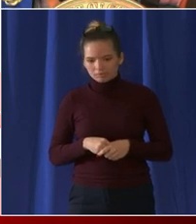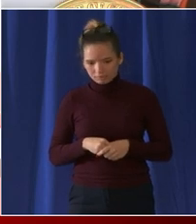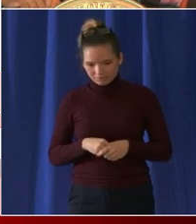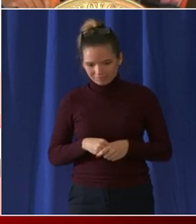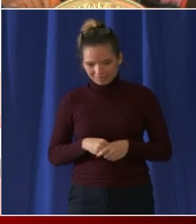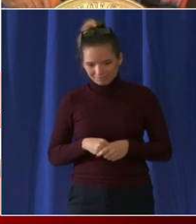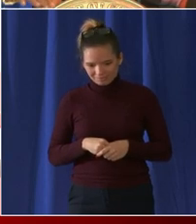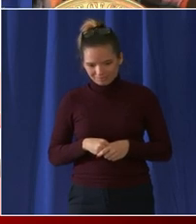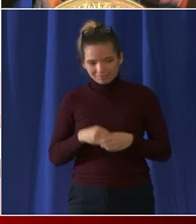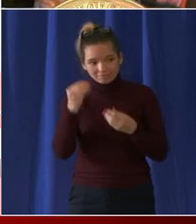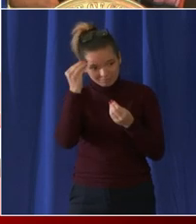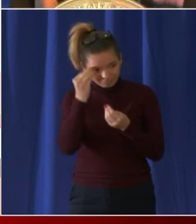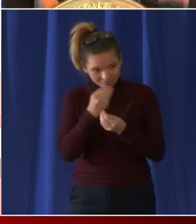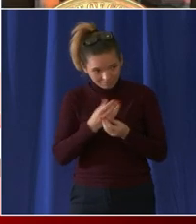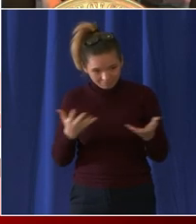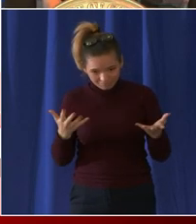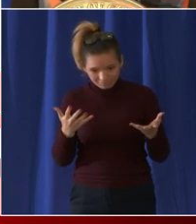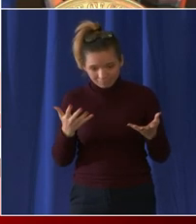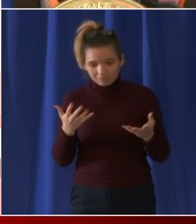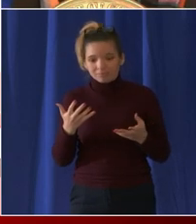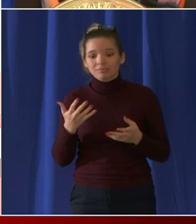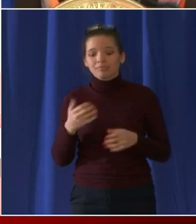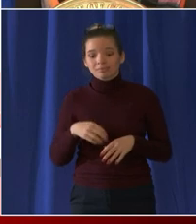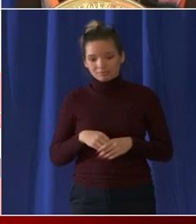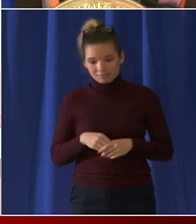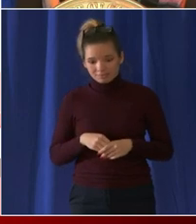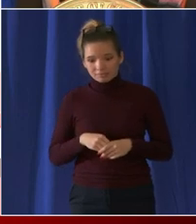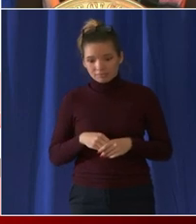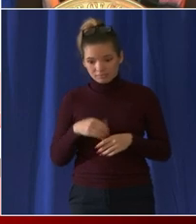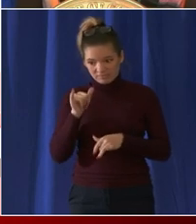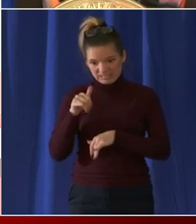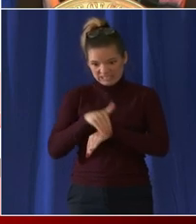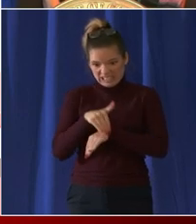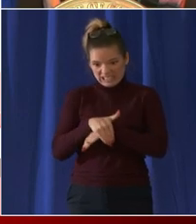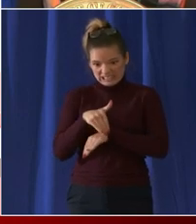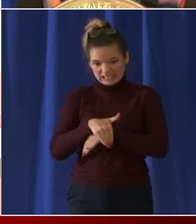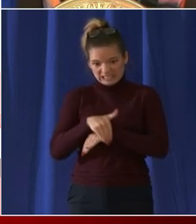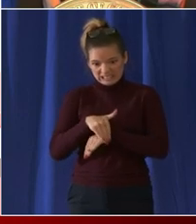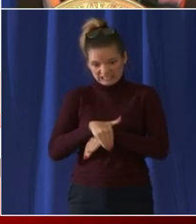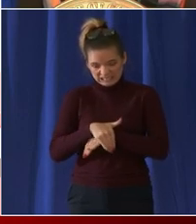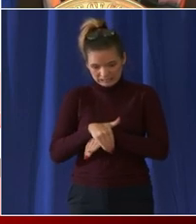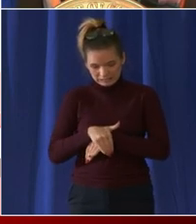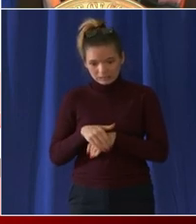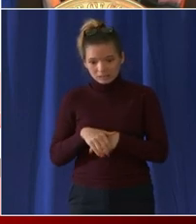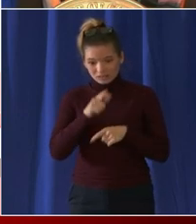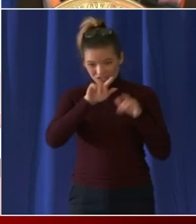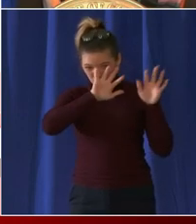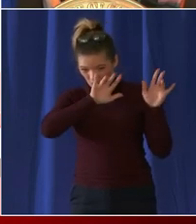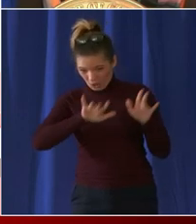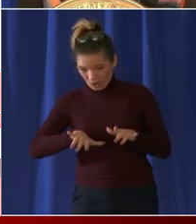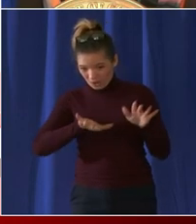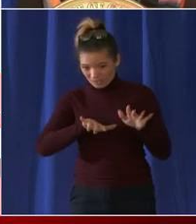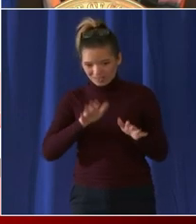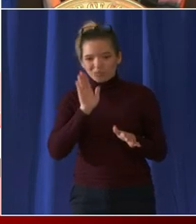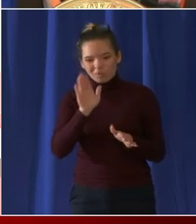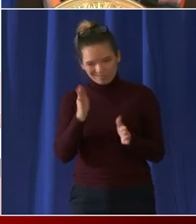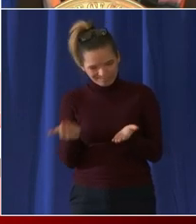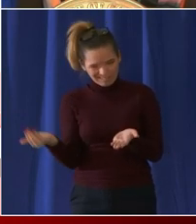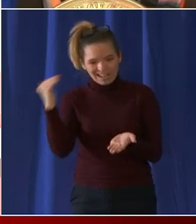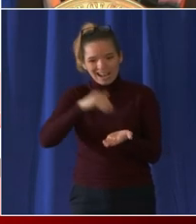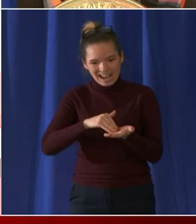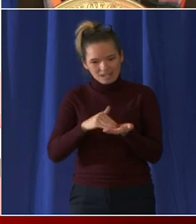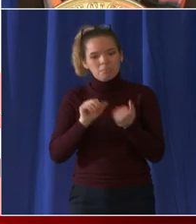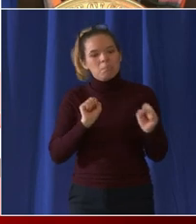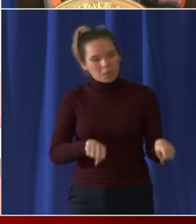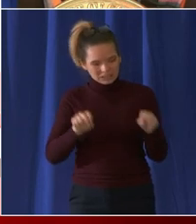weather event that is forecast to begin later today to this evening to